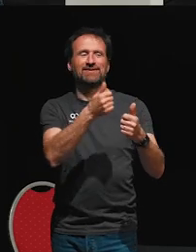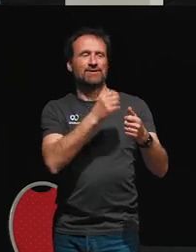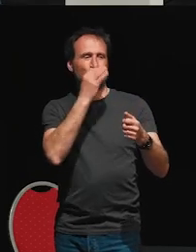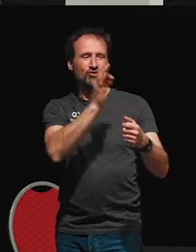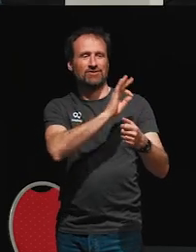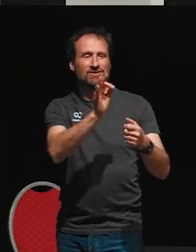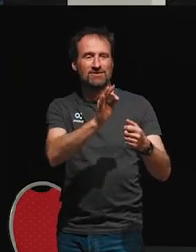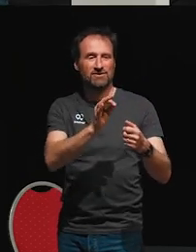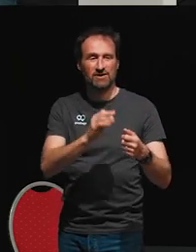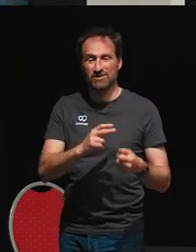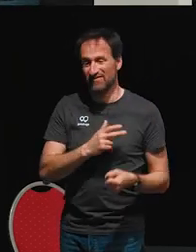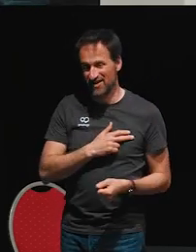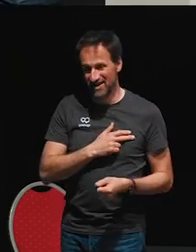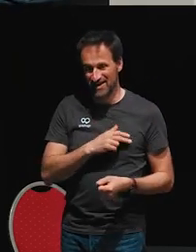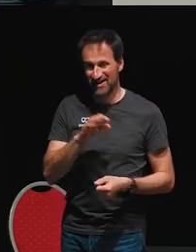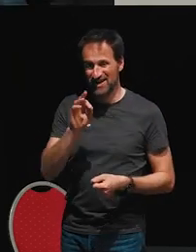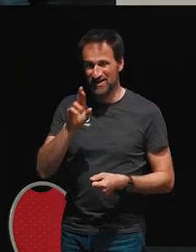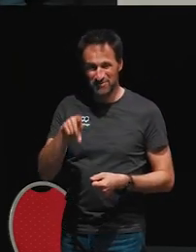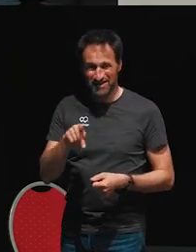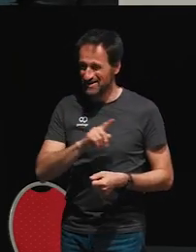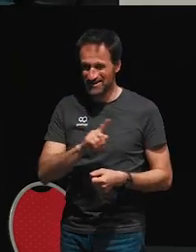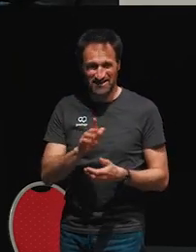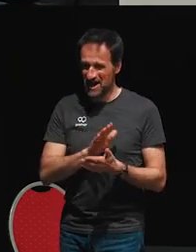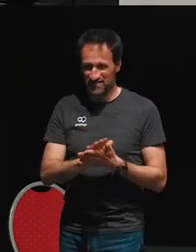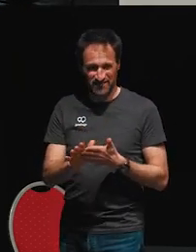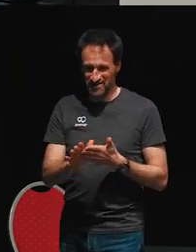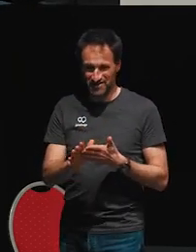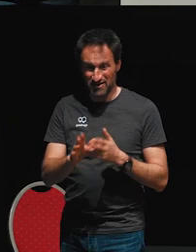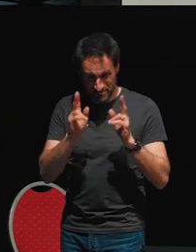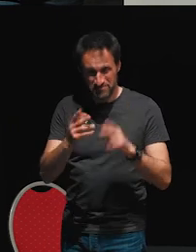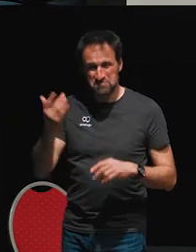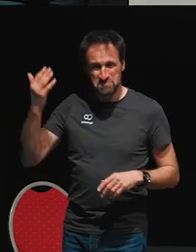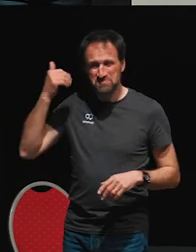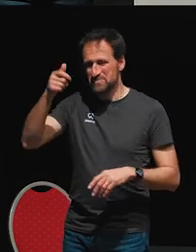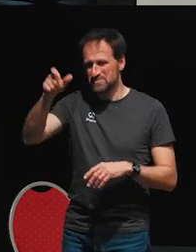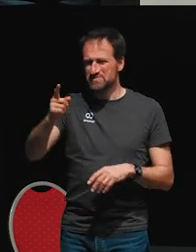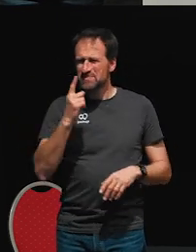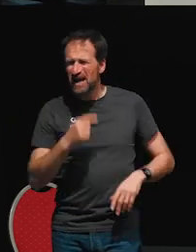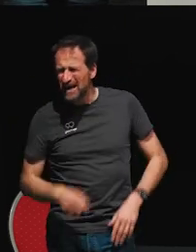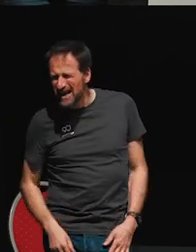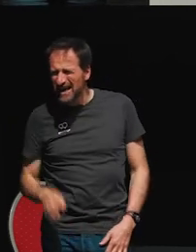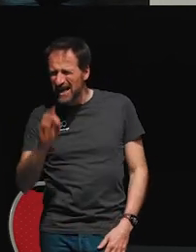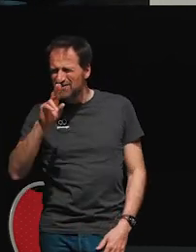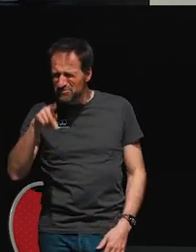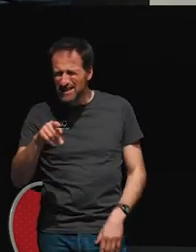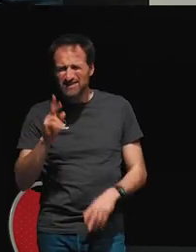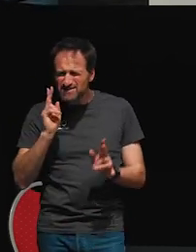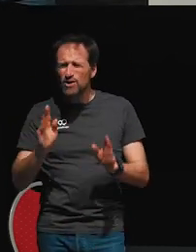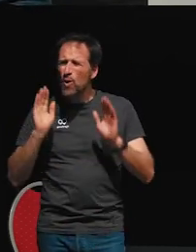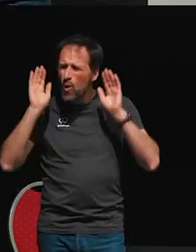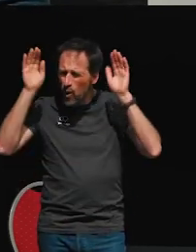not simple. In fact, someone even asked me the other day if RxJS isn't just a bit of overengineering.